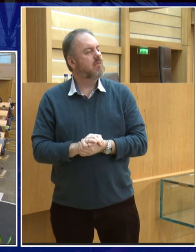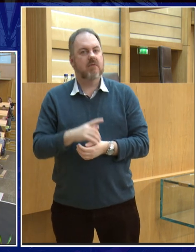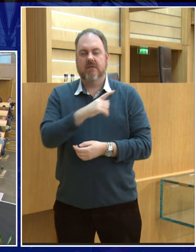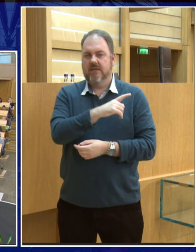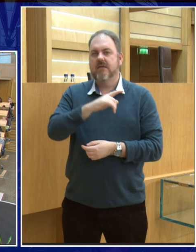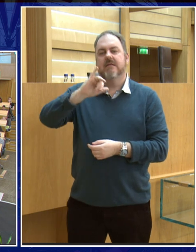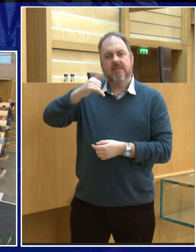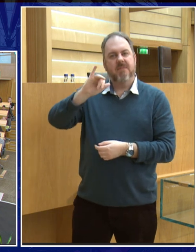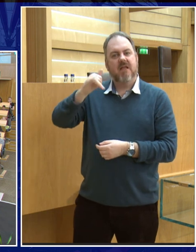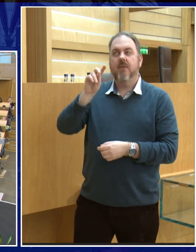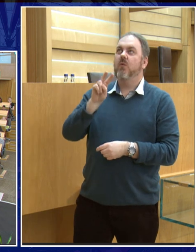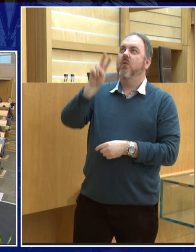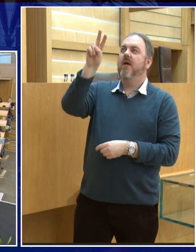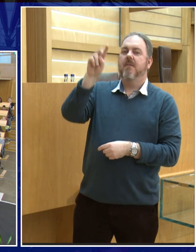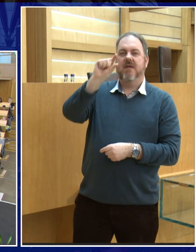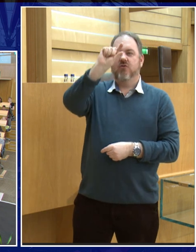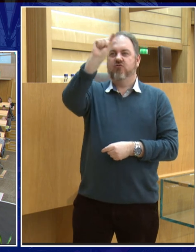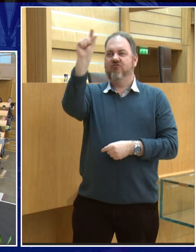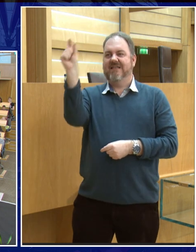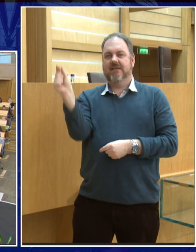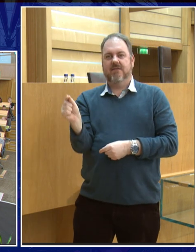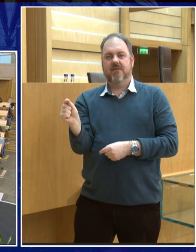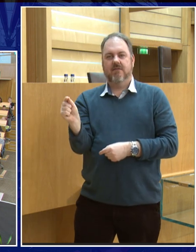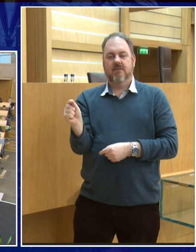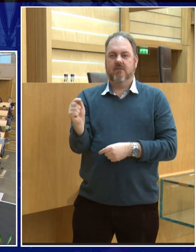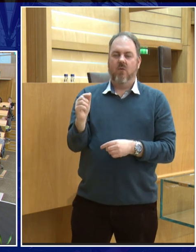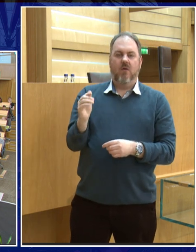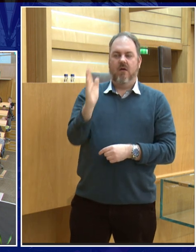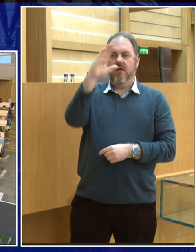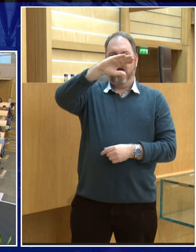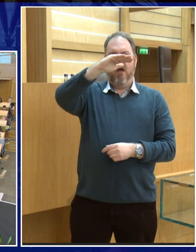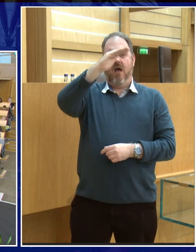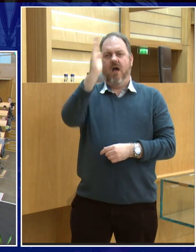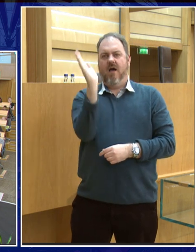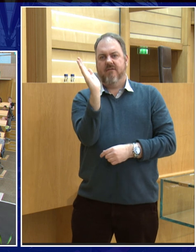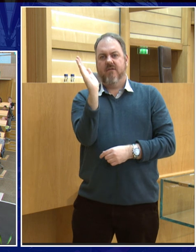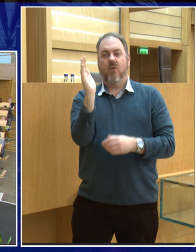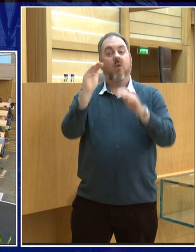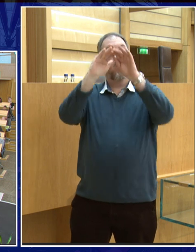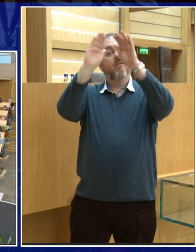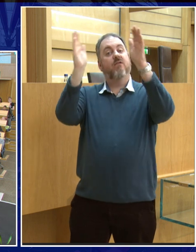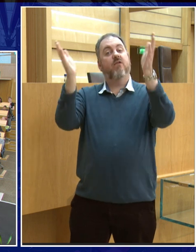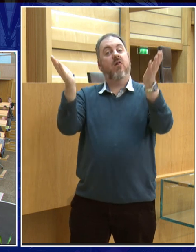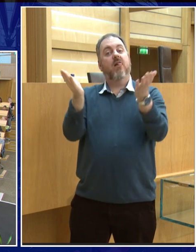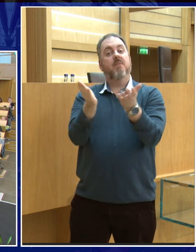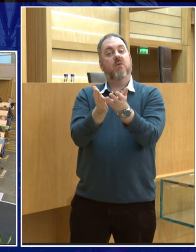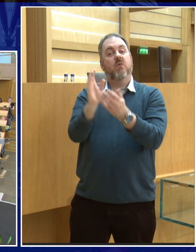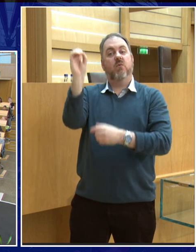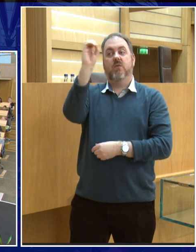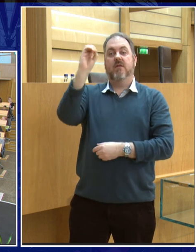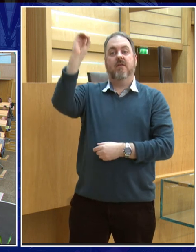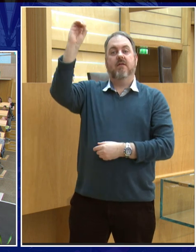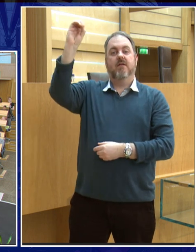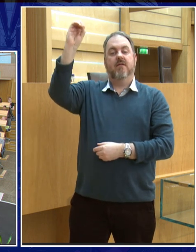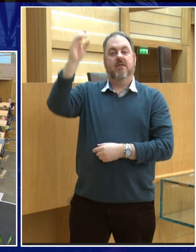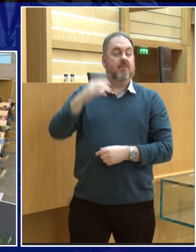Yeah, crescent half and full. Perfect. Now, I've got another poster here, if I can find the right one. It's probably this one on the floor. Let's have a look. Yes. Is that the right way around? No, it's not.